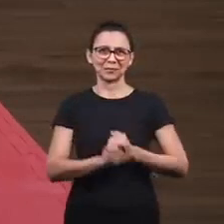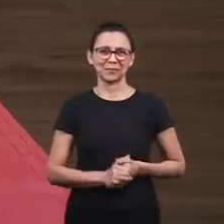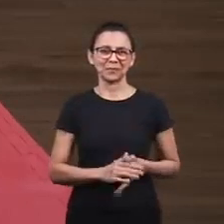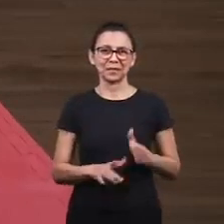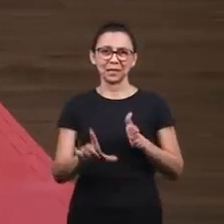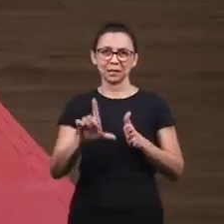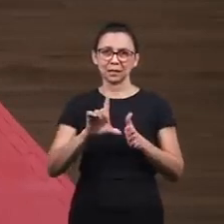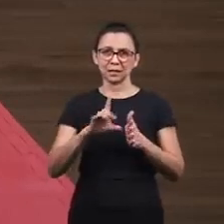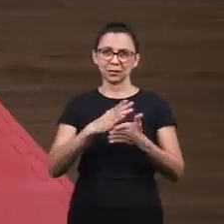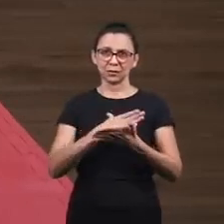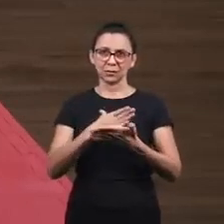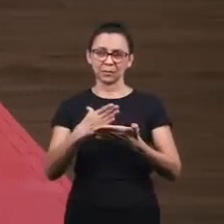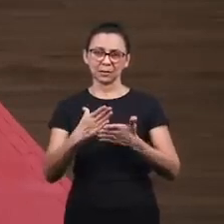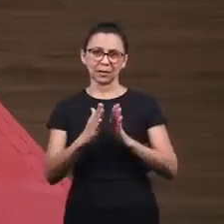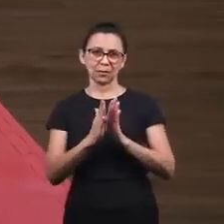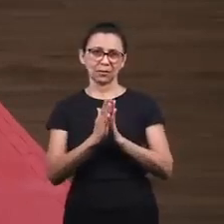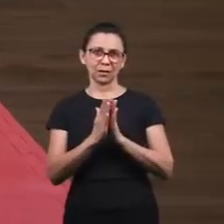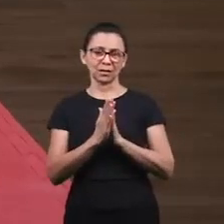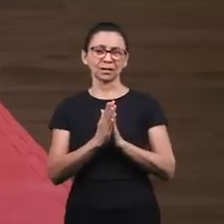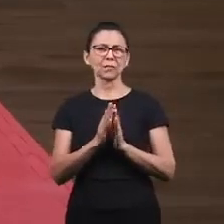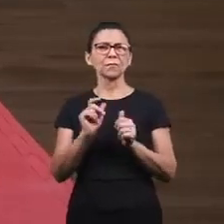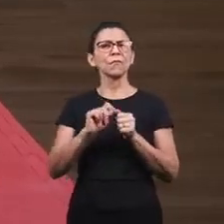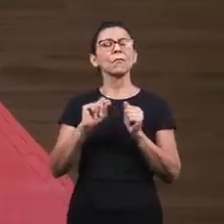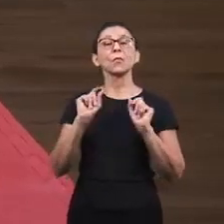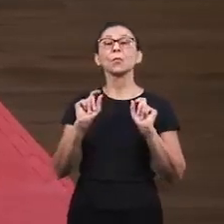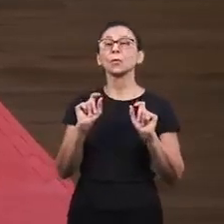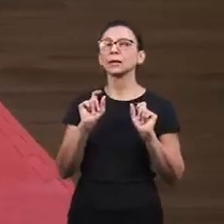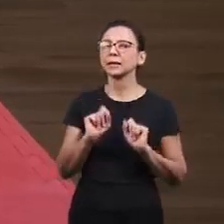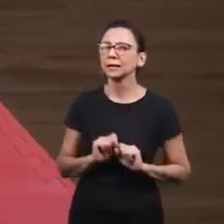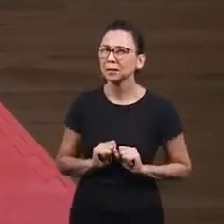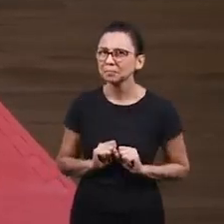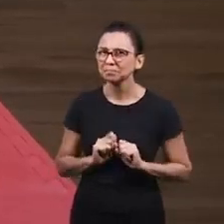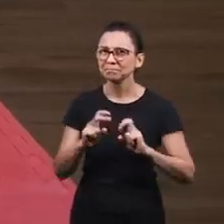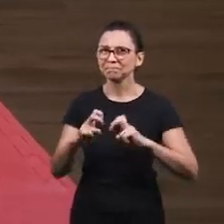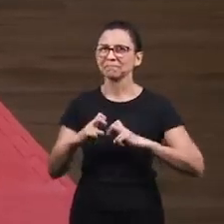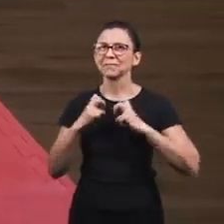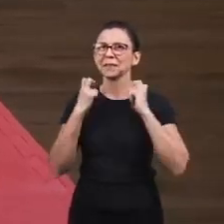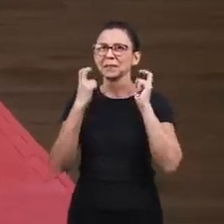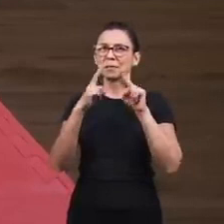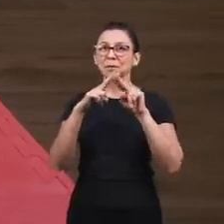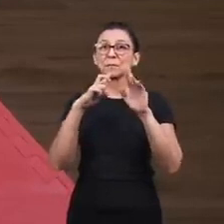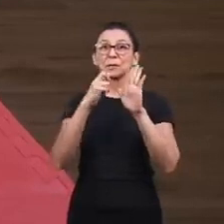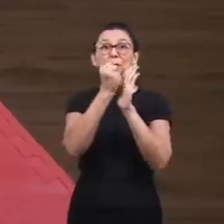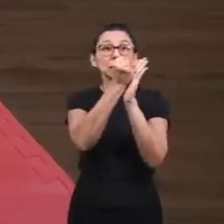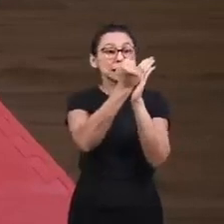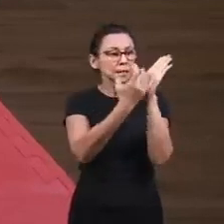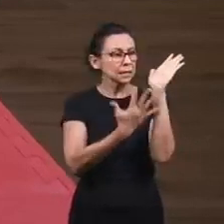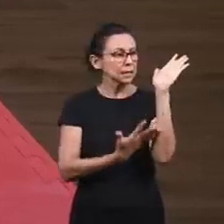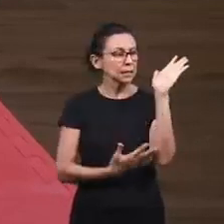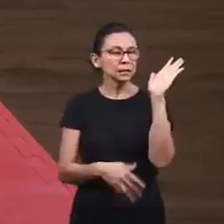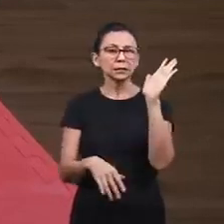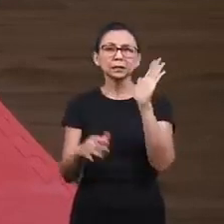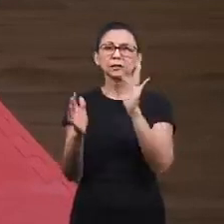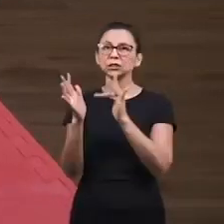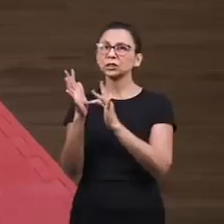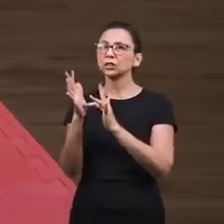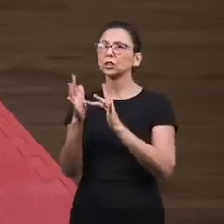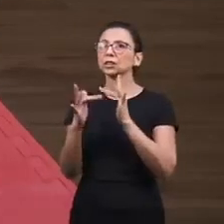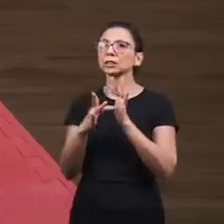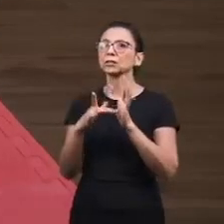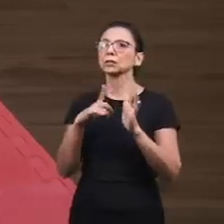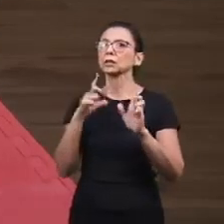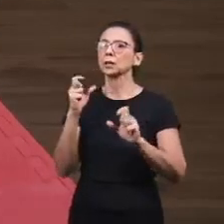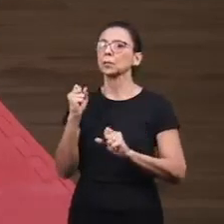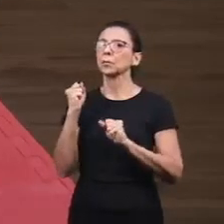before we pray, we have to do what? We have to plead by the blood of Jesus, because only the blood of